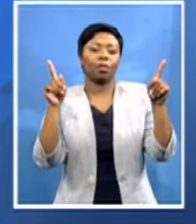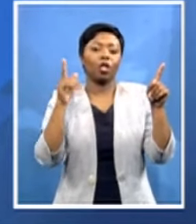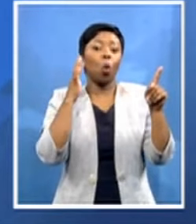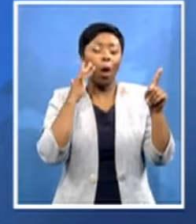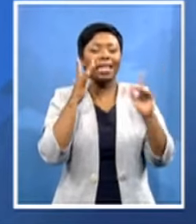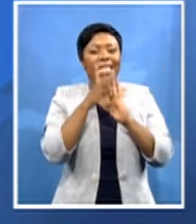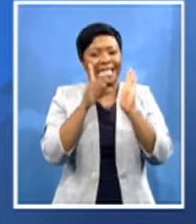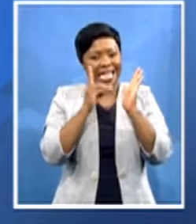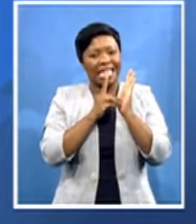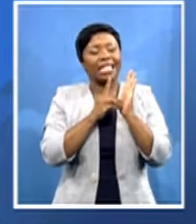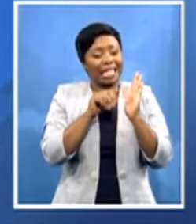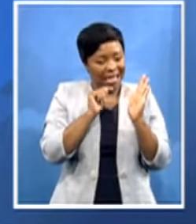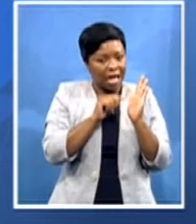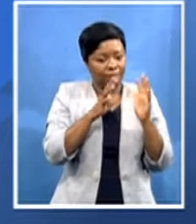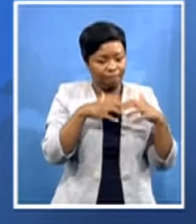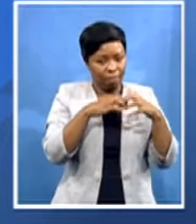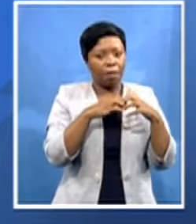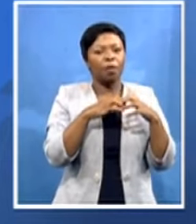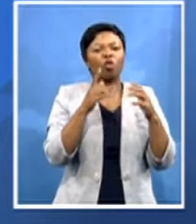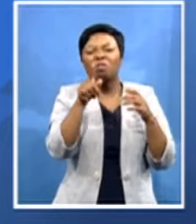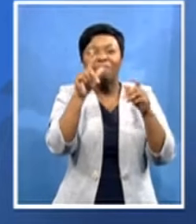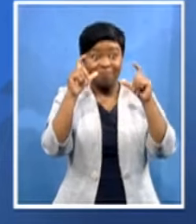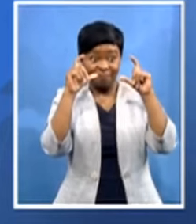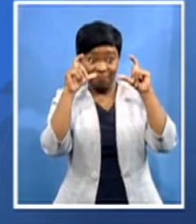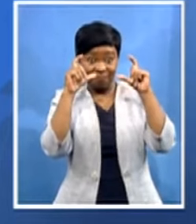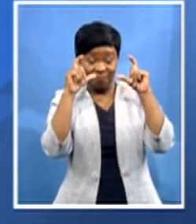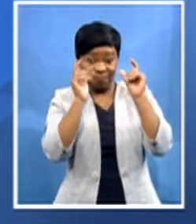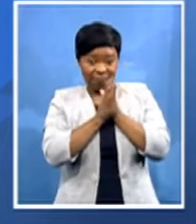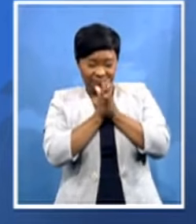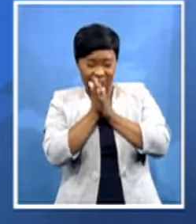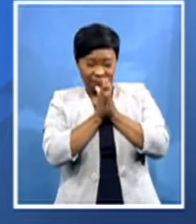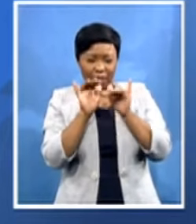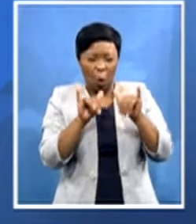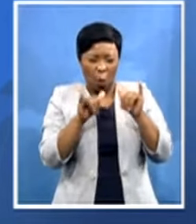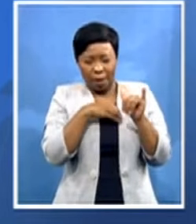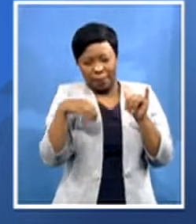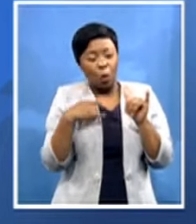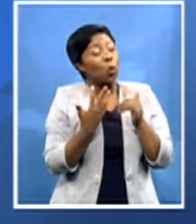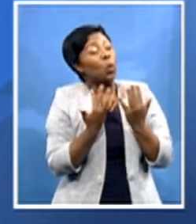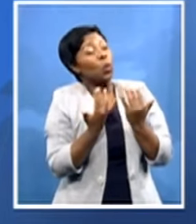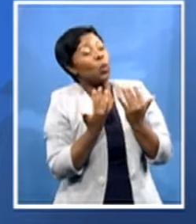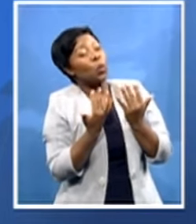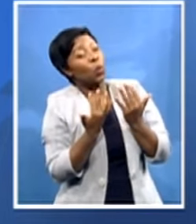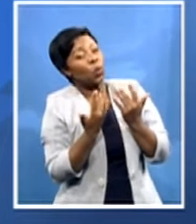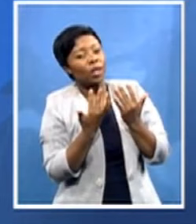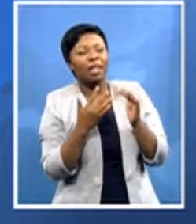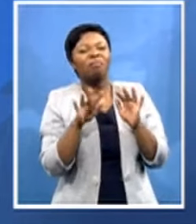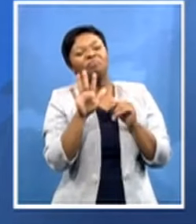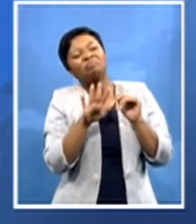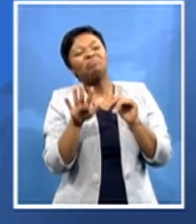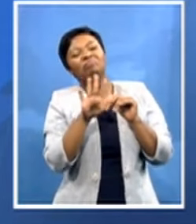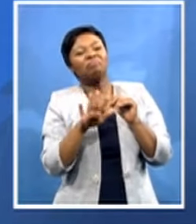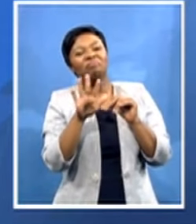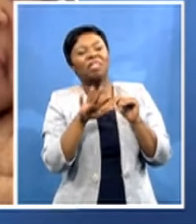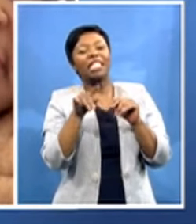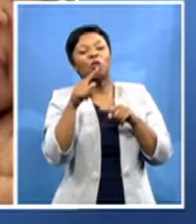keep alert keep waiting for the name yourselves play around us in those days well